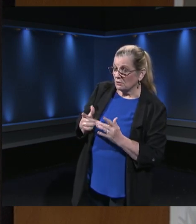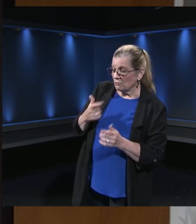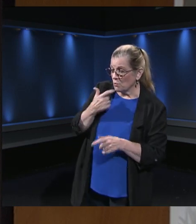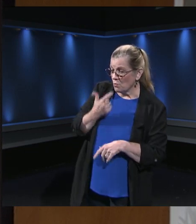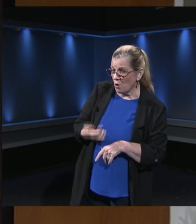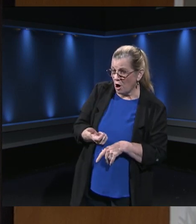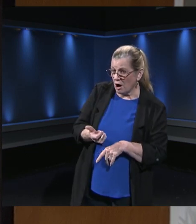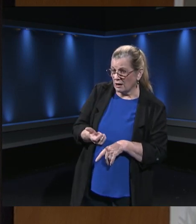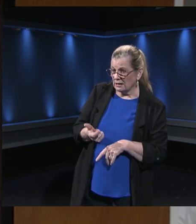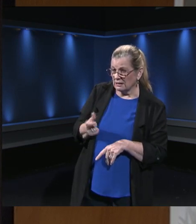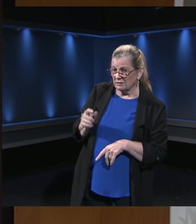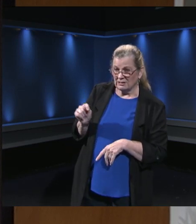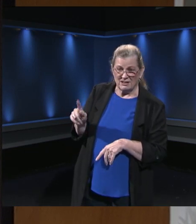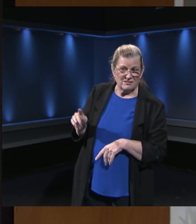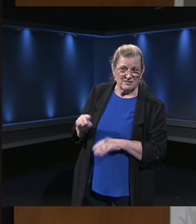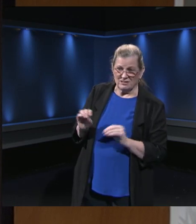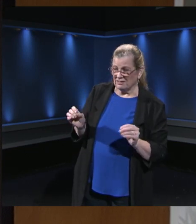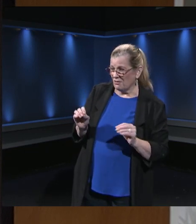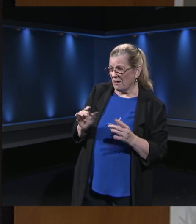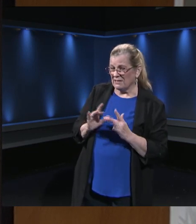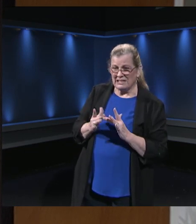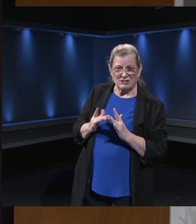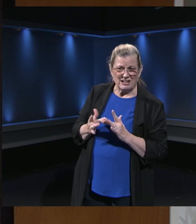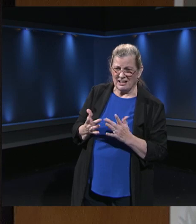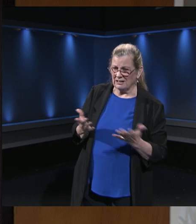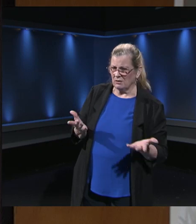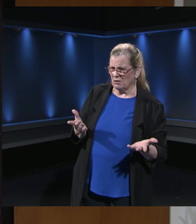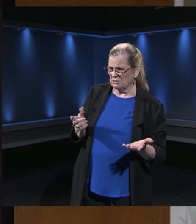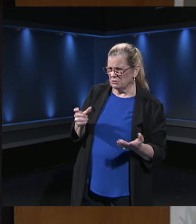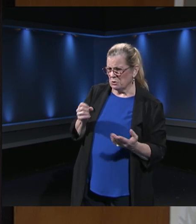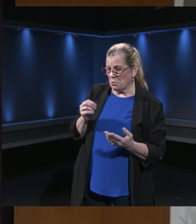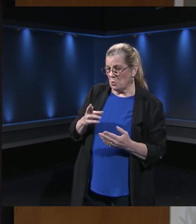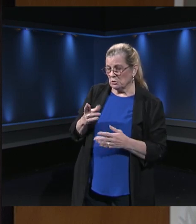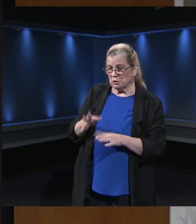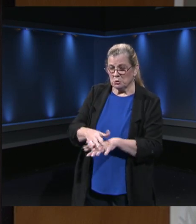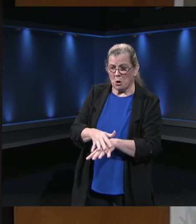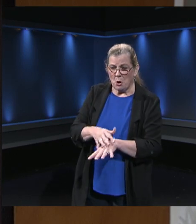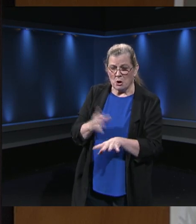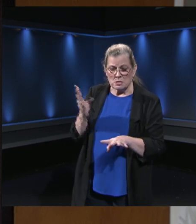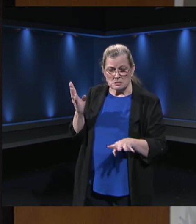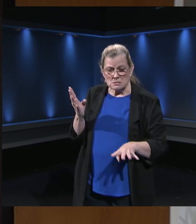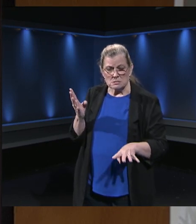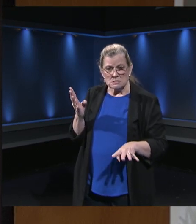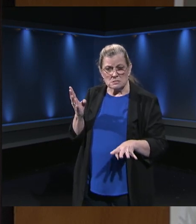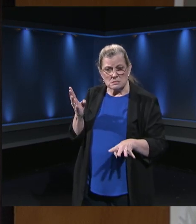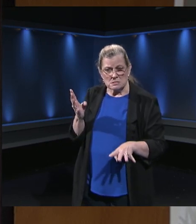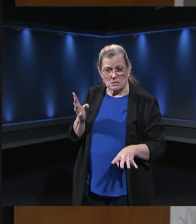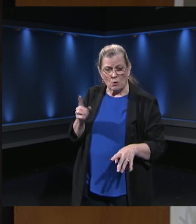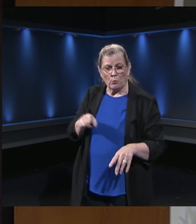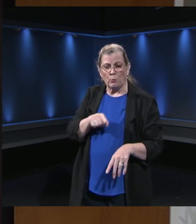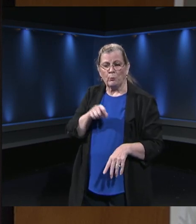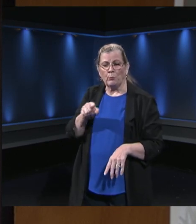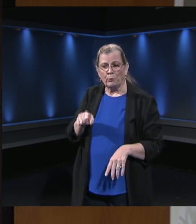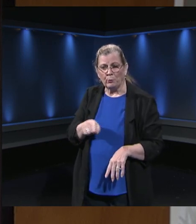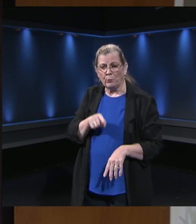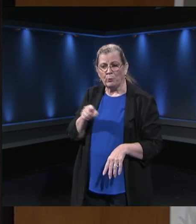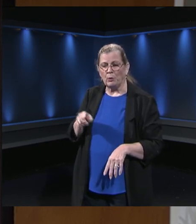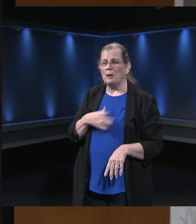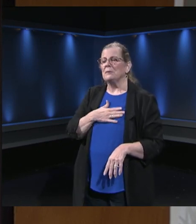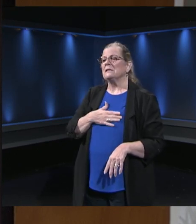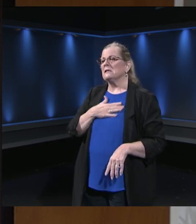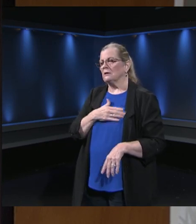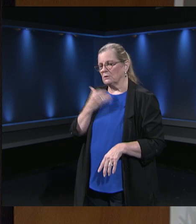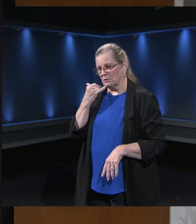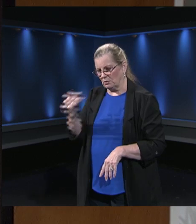TV and you don't have internet access, please reach out. There is no reason to not have it at this point. We are ready to help you. There are